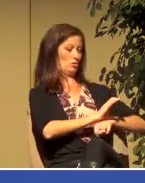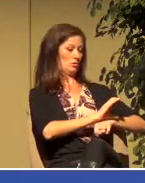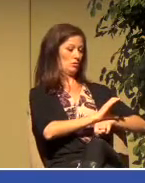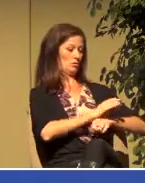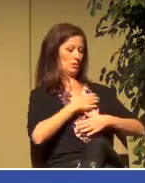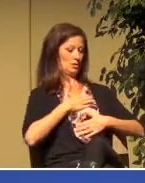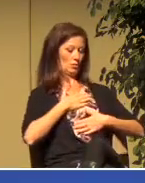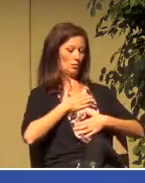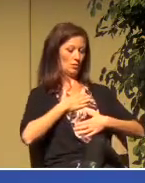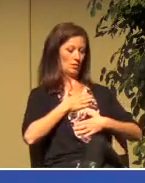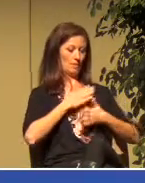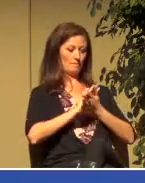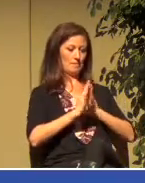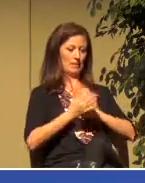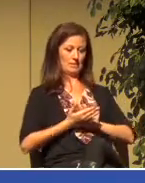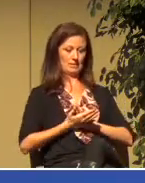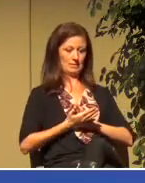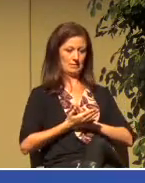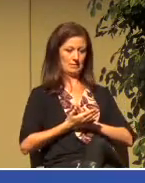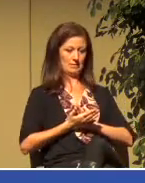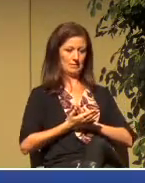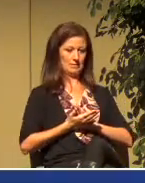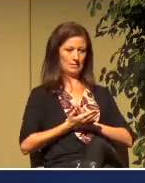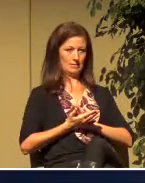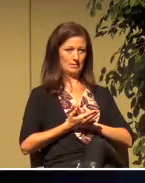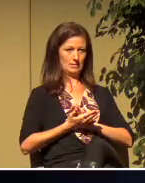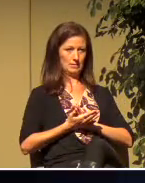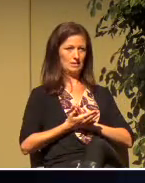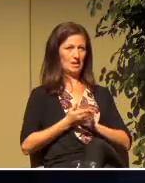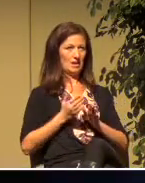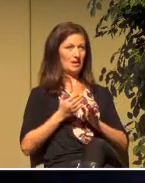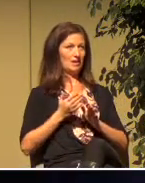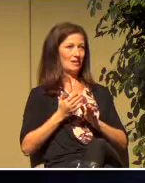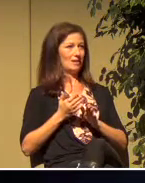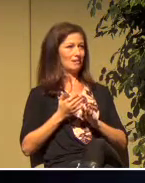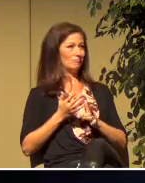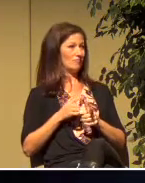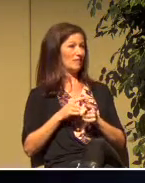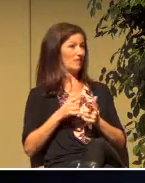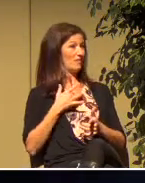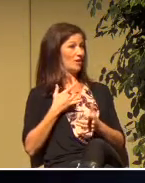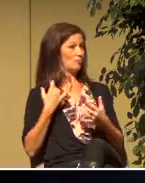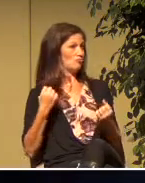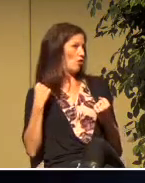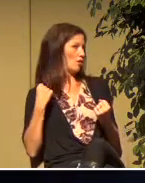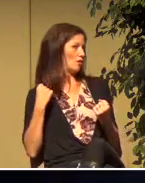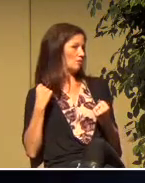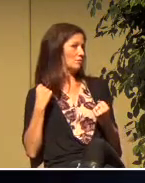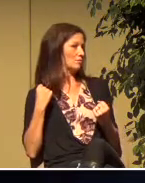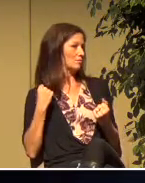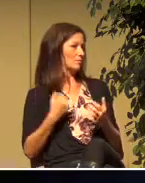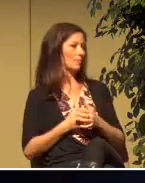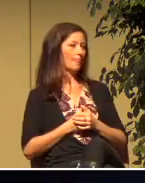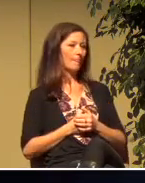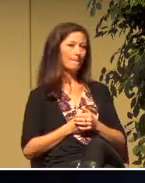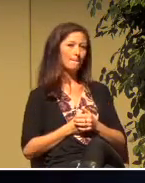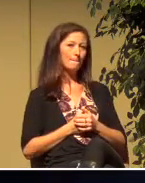peace and was strengthened. People of God never underestimate